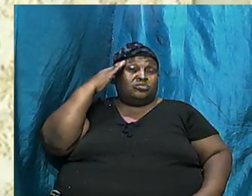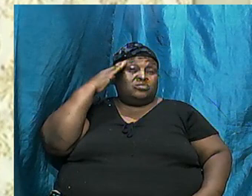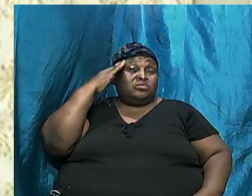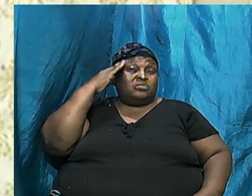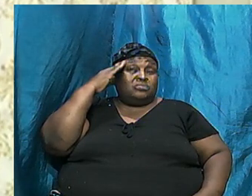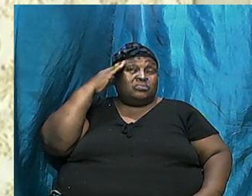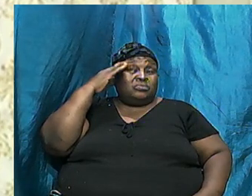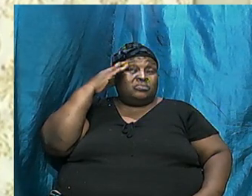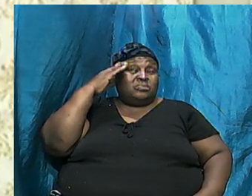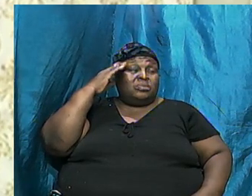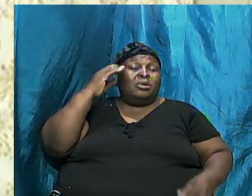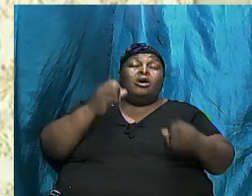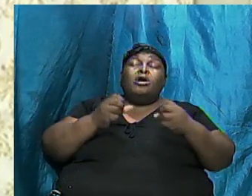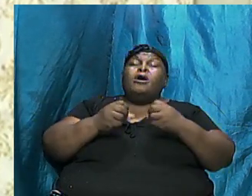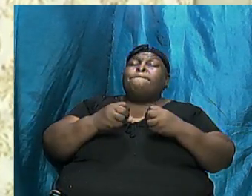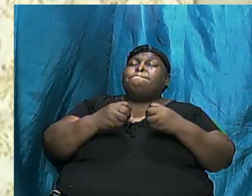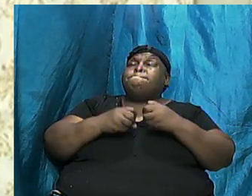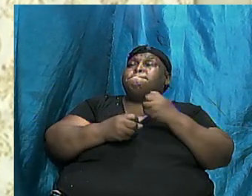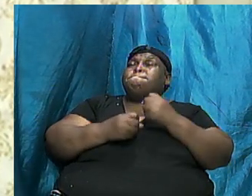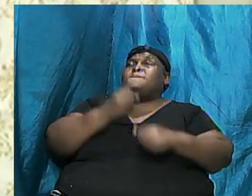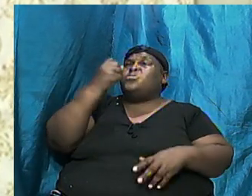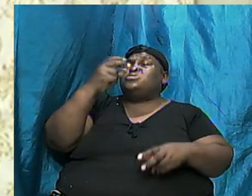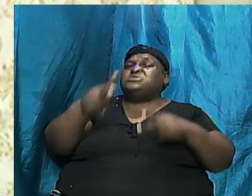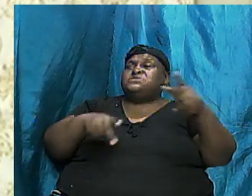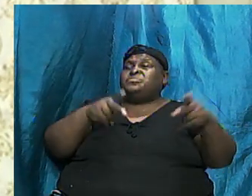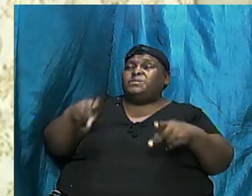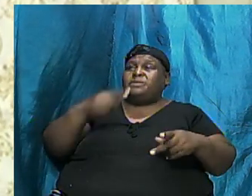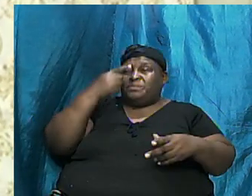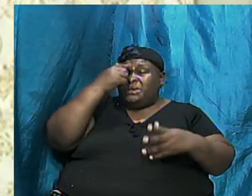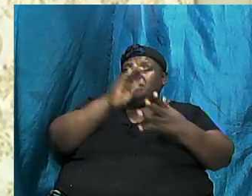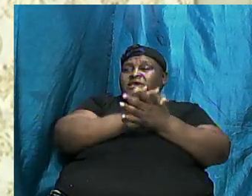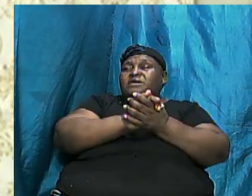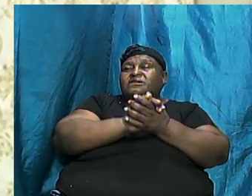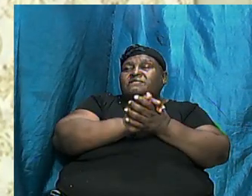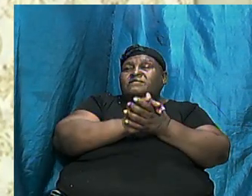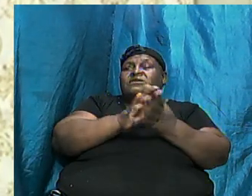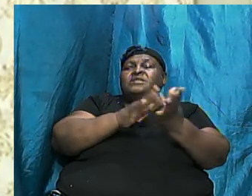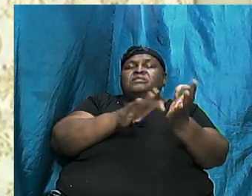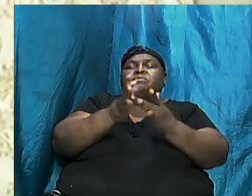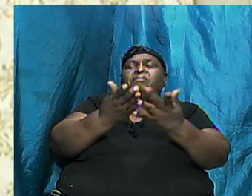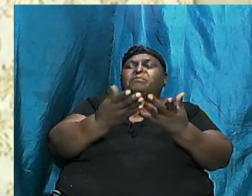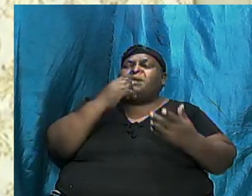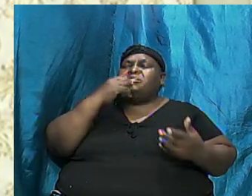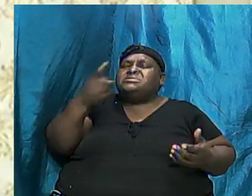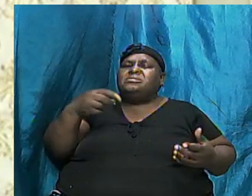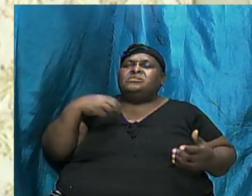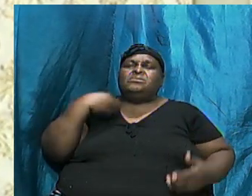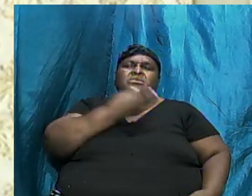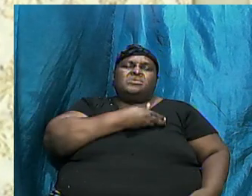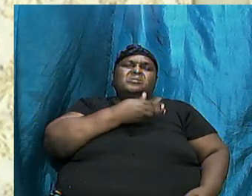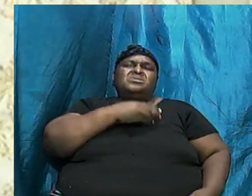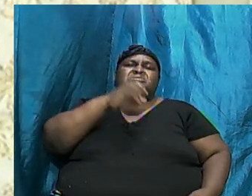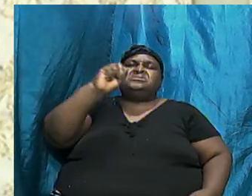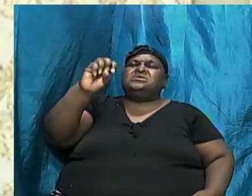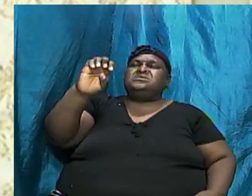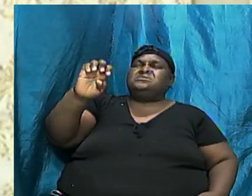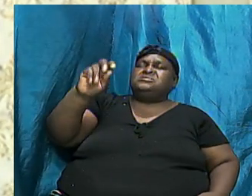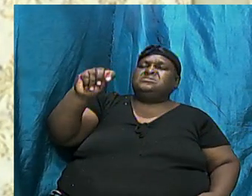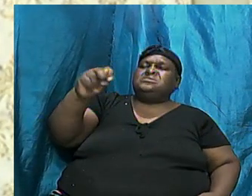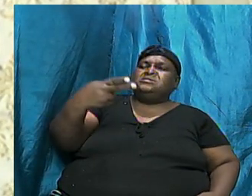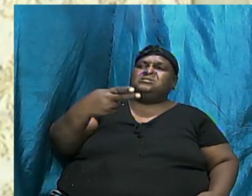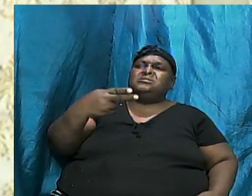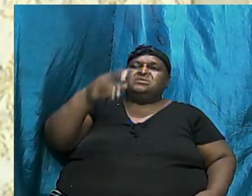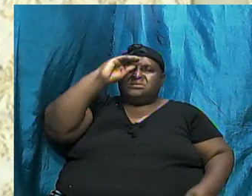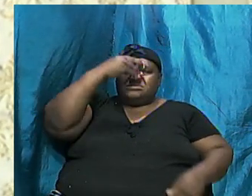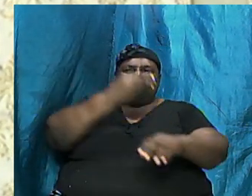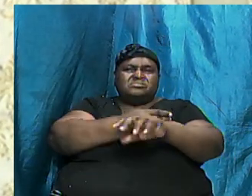It Most Folks Believe Because The Bible Tells Us Seth The Son Of Noah Knew